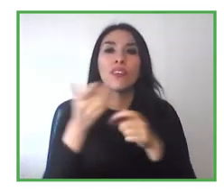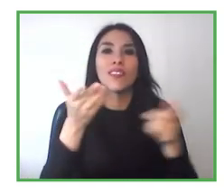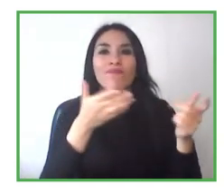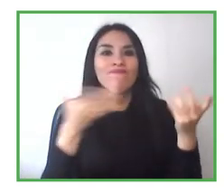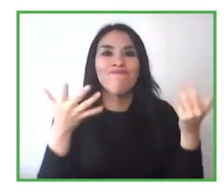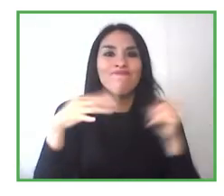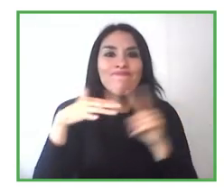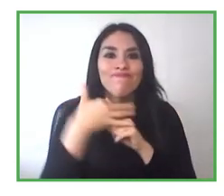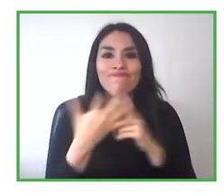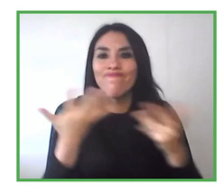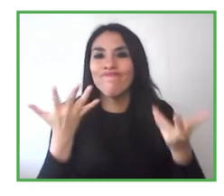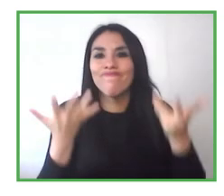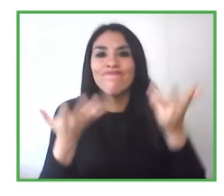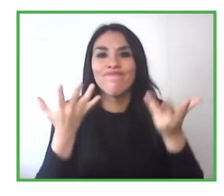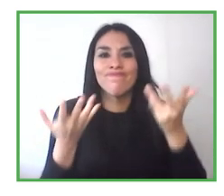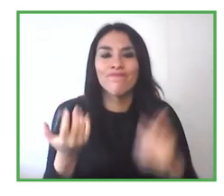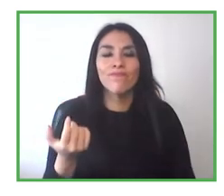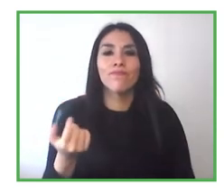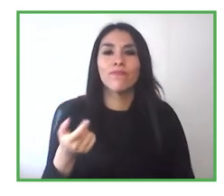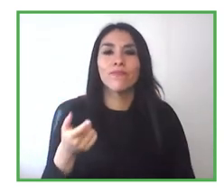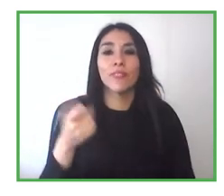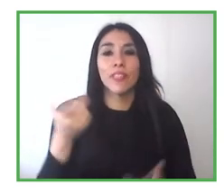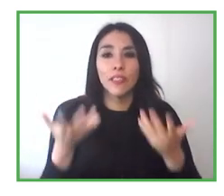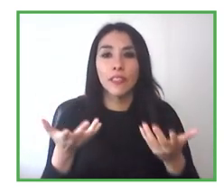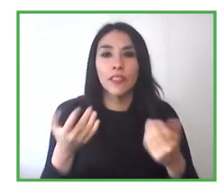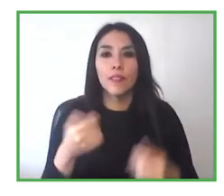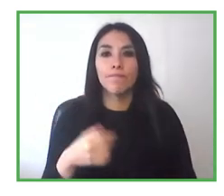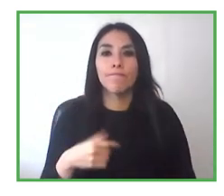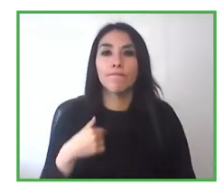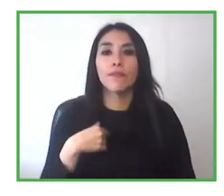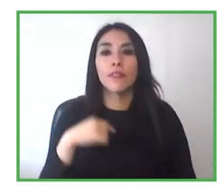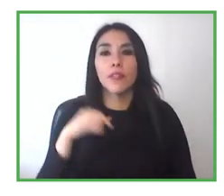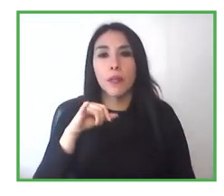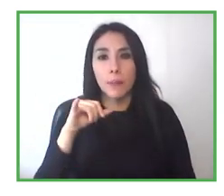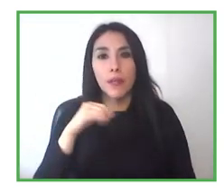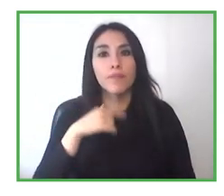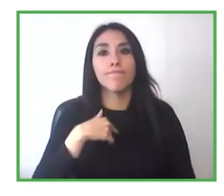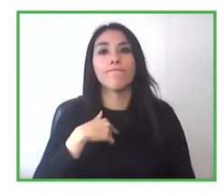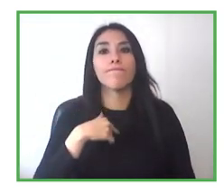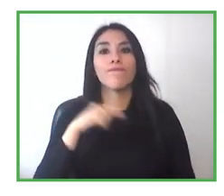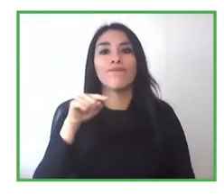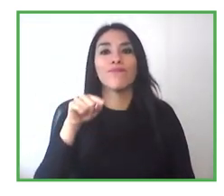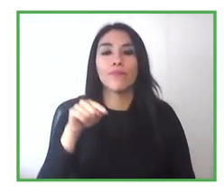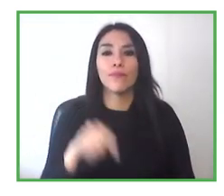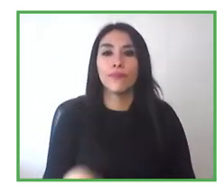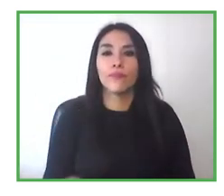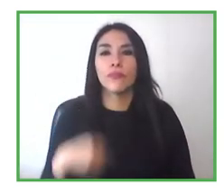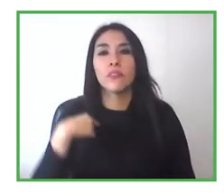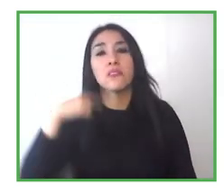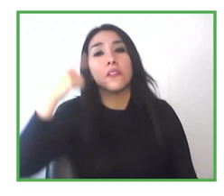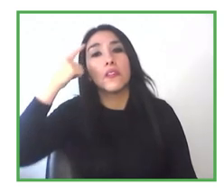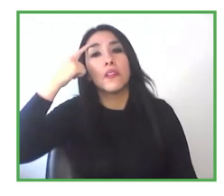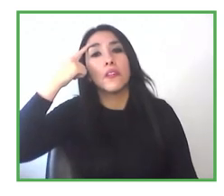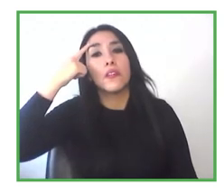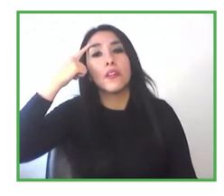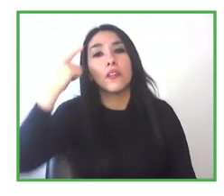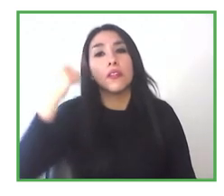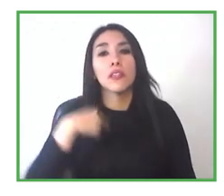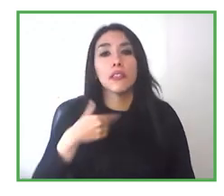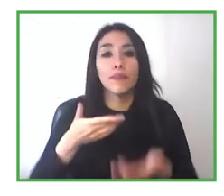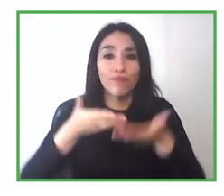given the possibility or the chance. So that's what we're urging now.